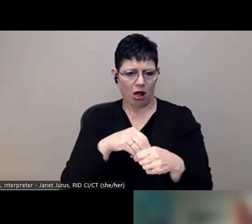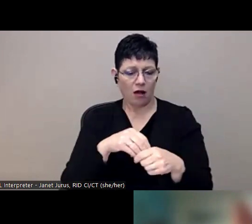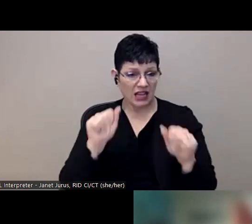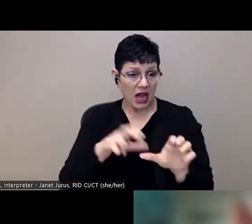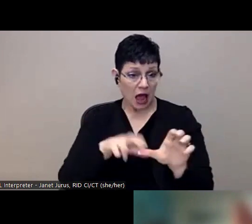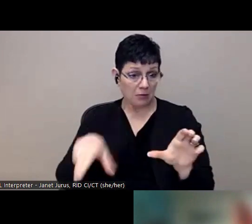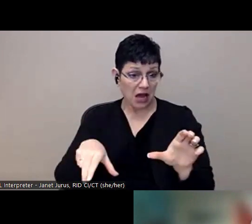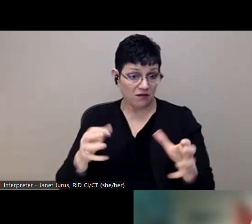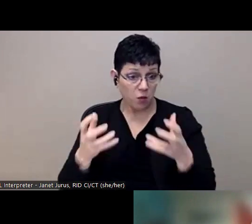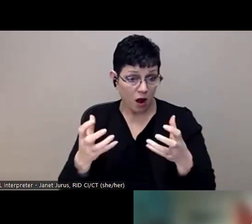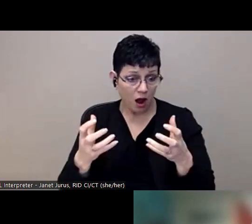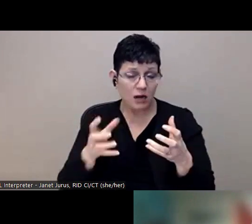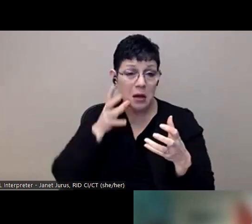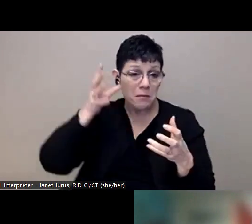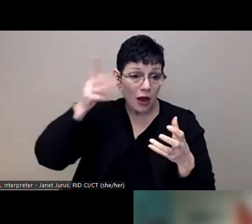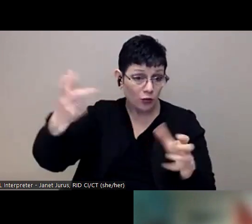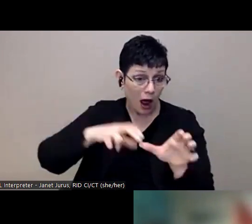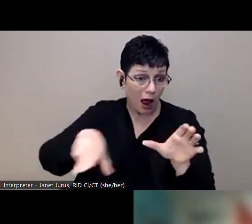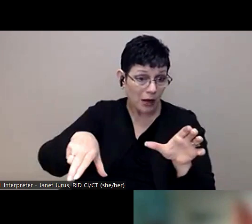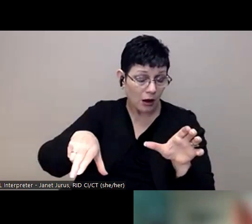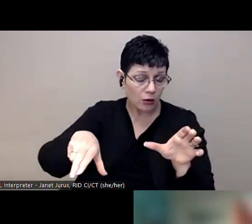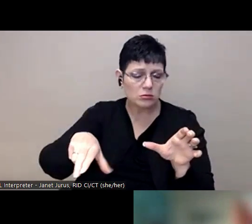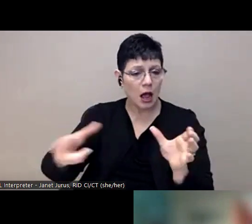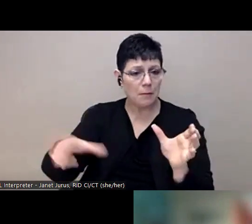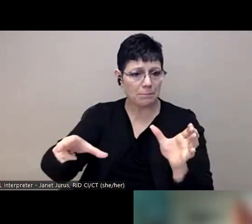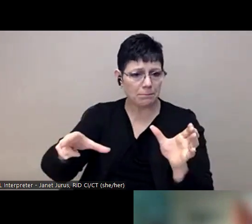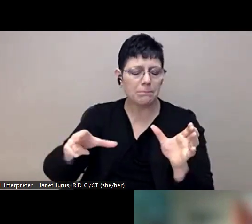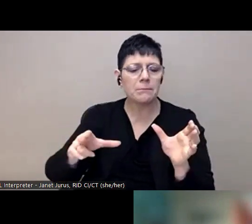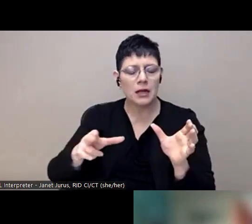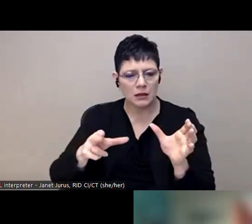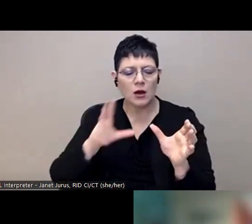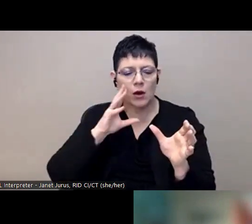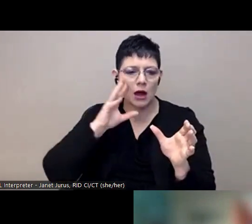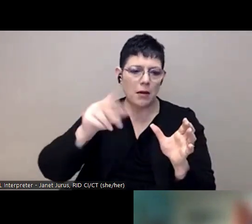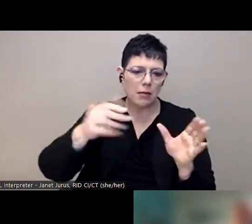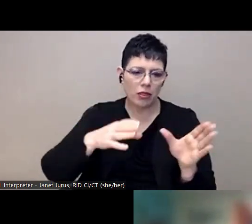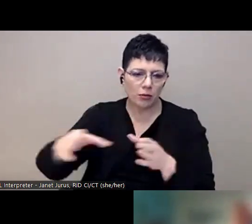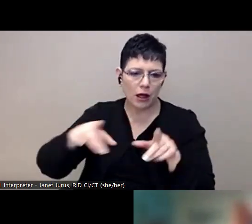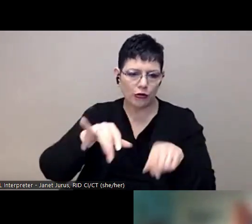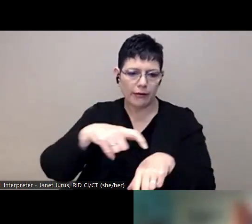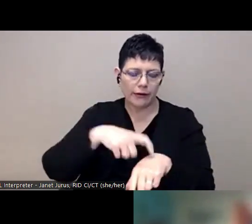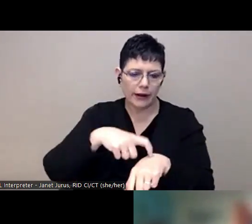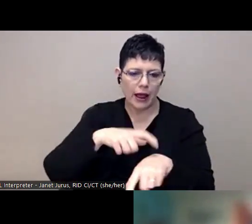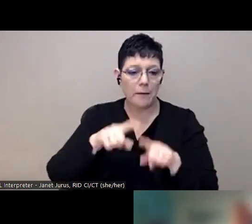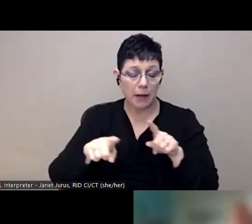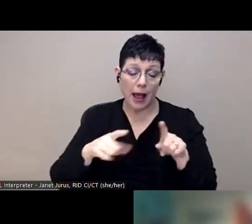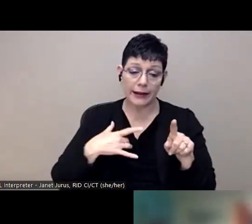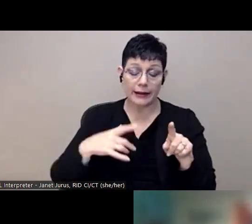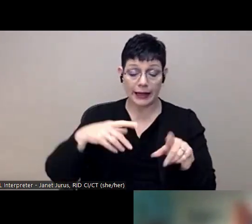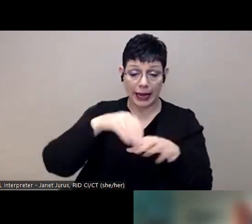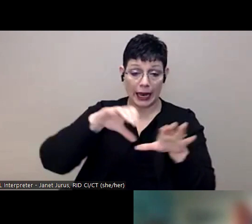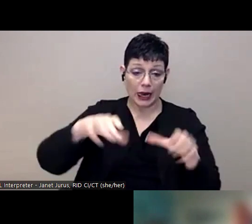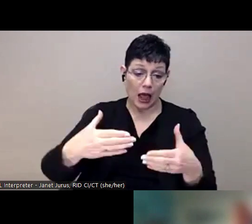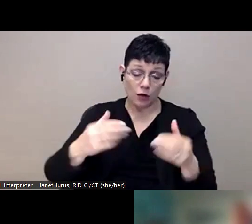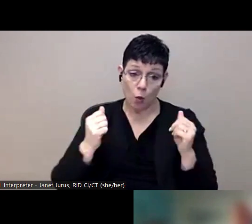send parent information, if you don't want your kid having these conversations, we'll come up with another plan for them. Um, so they go that way. But for the most part,